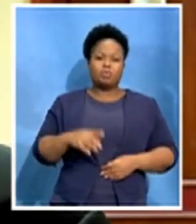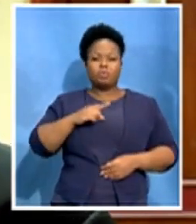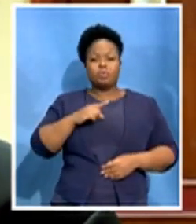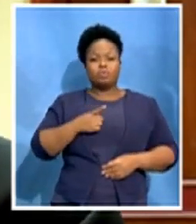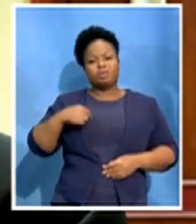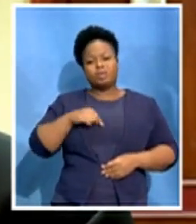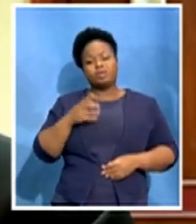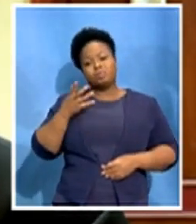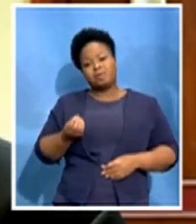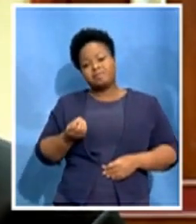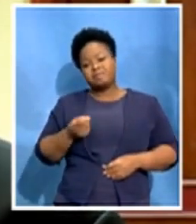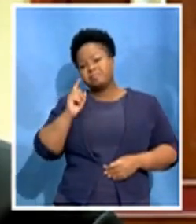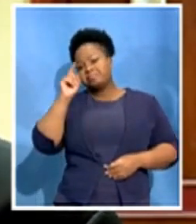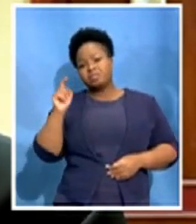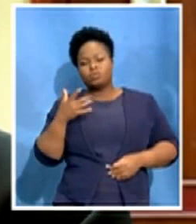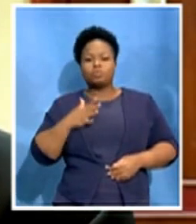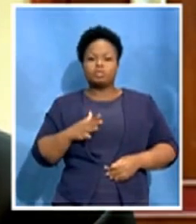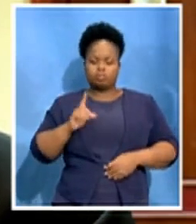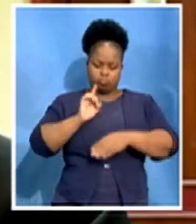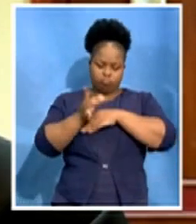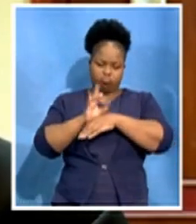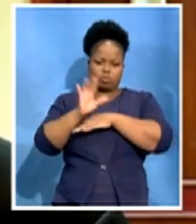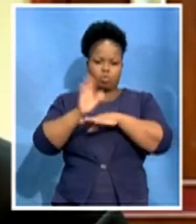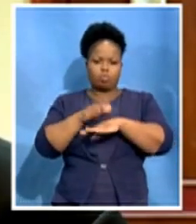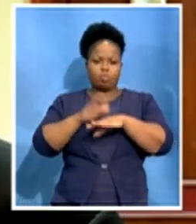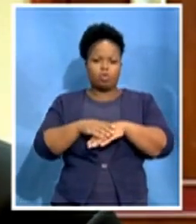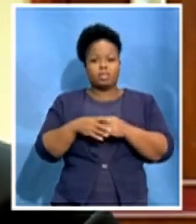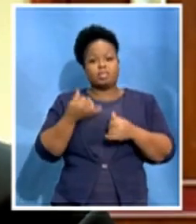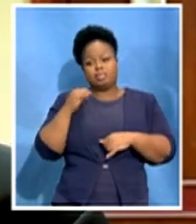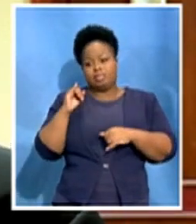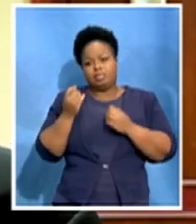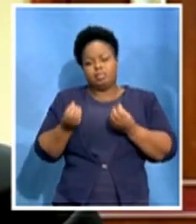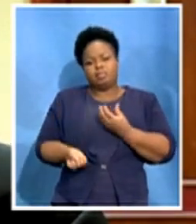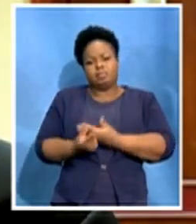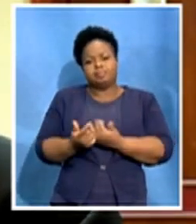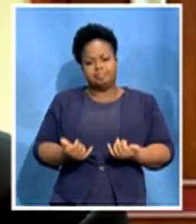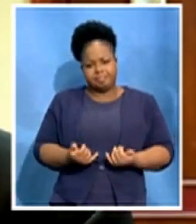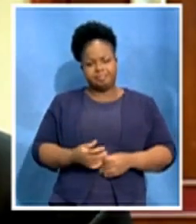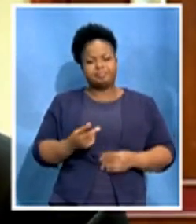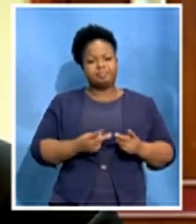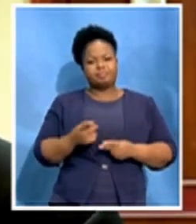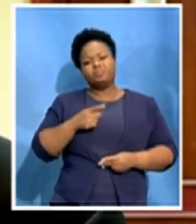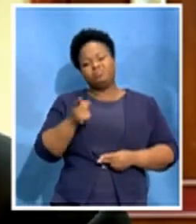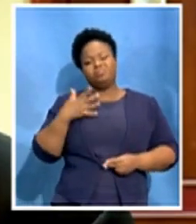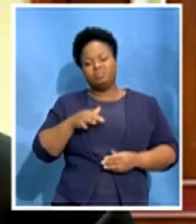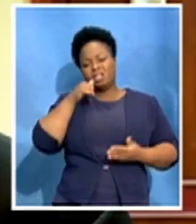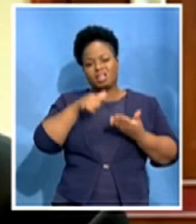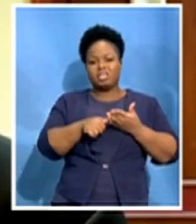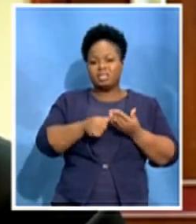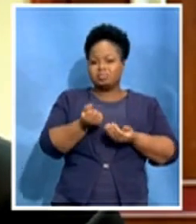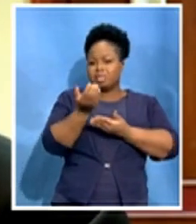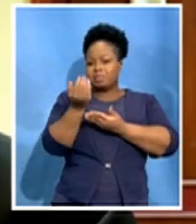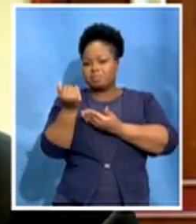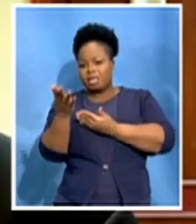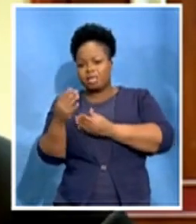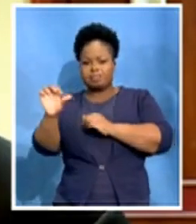further consultation which is currently busy happening. We wanted those dismissal letters to be withdrawn. We think that it